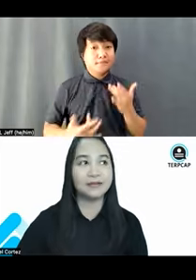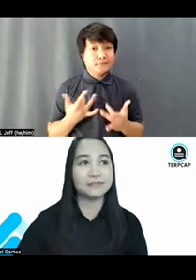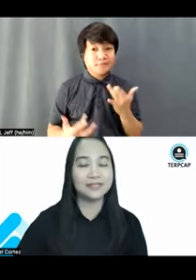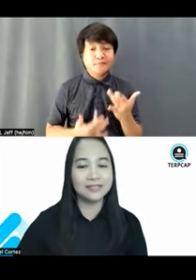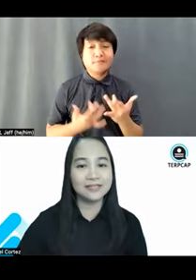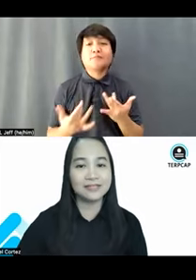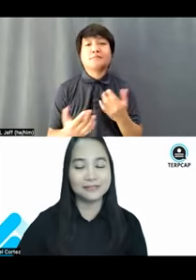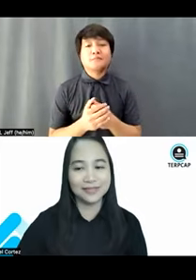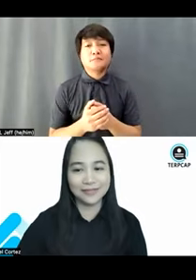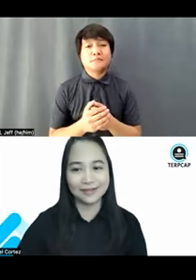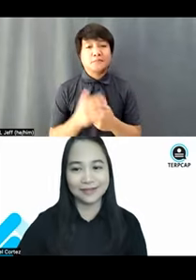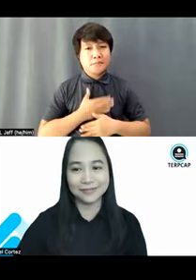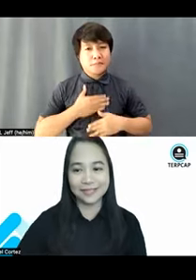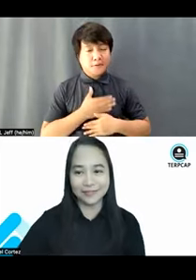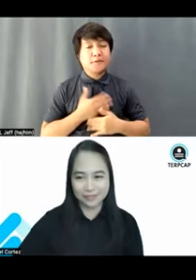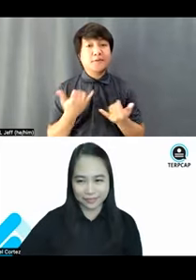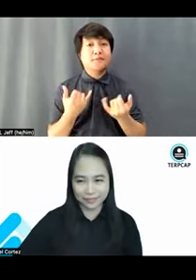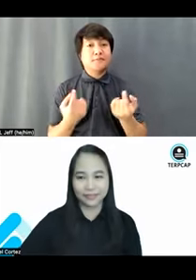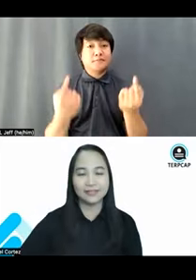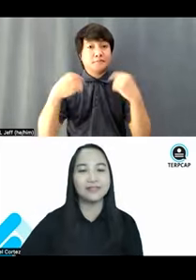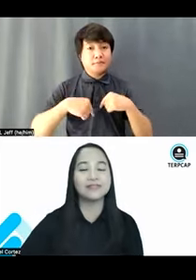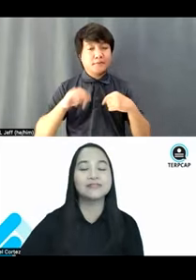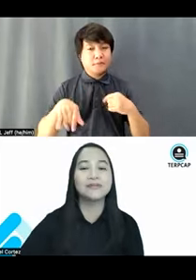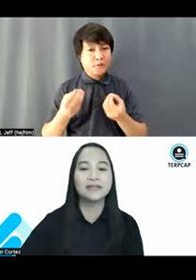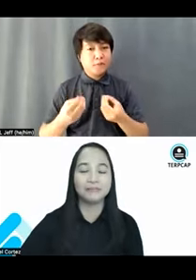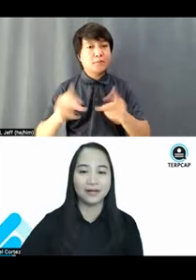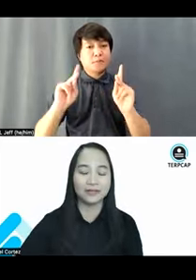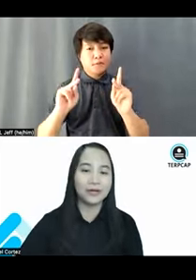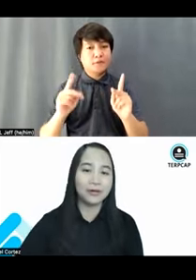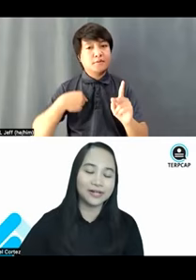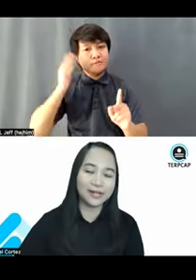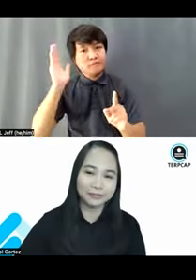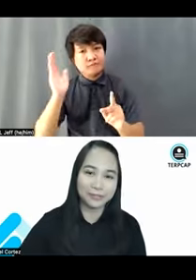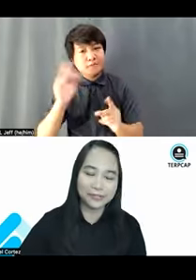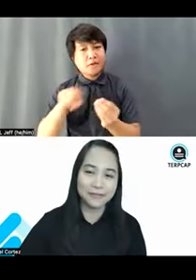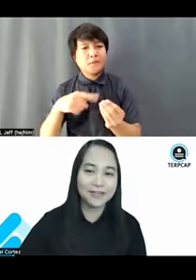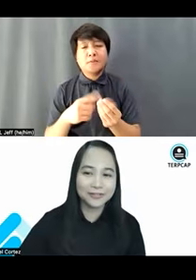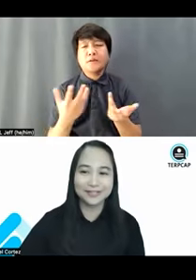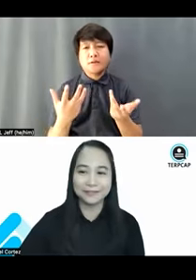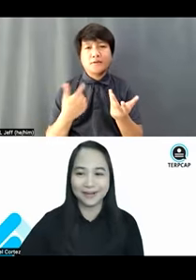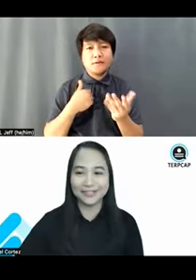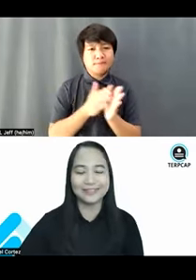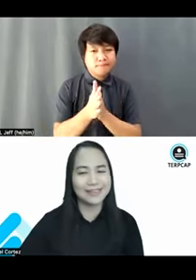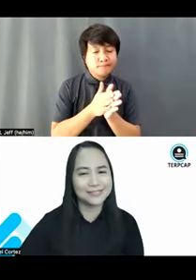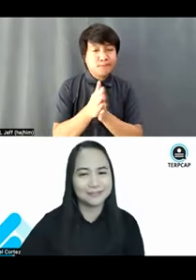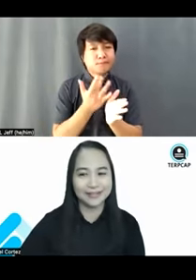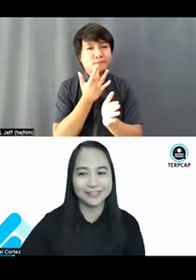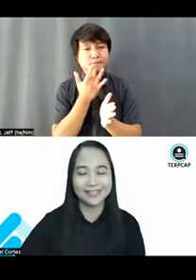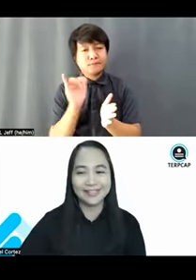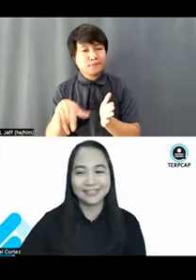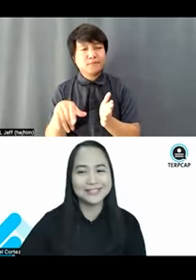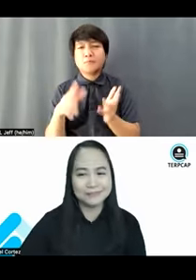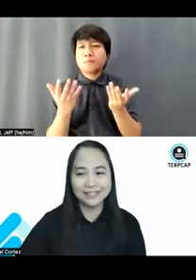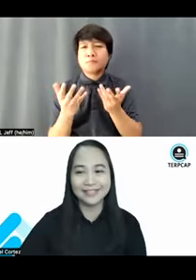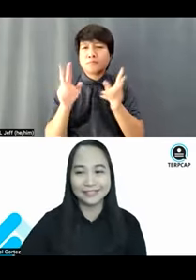pleased to be here and to be given this opportunity to speak about what I am most passionate about. And that is about